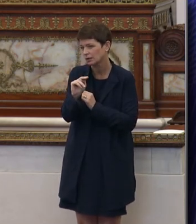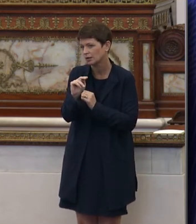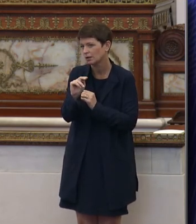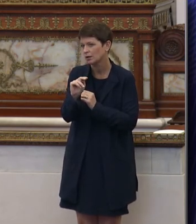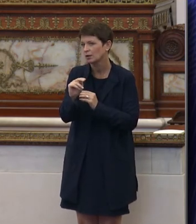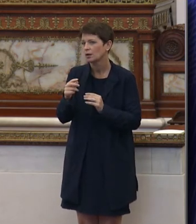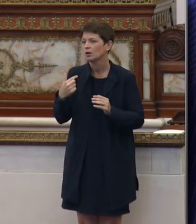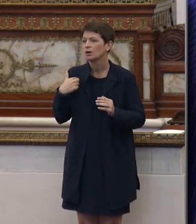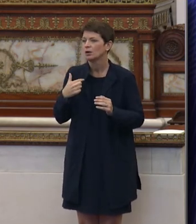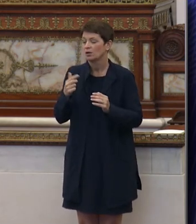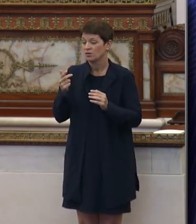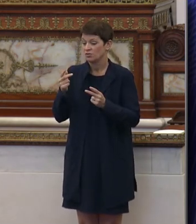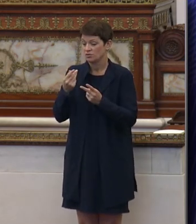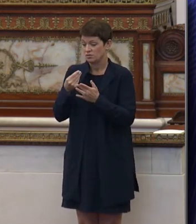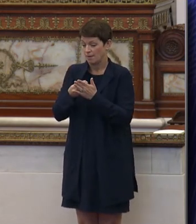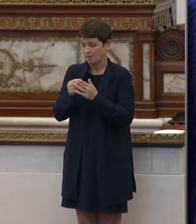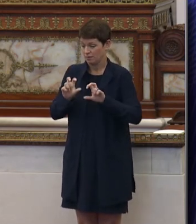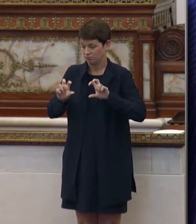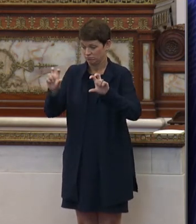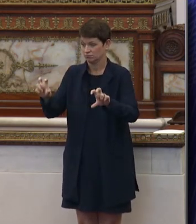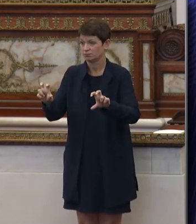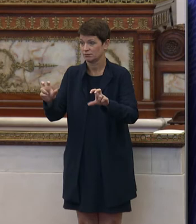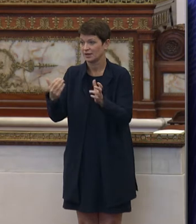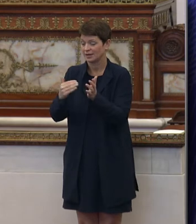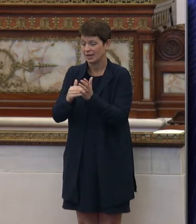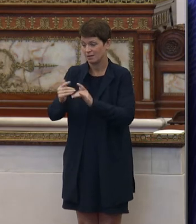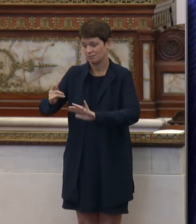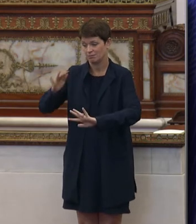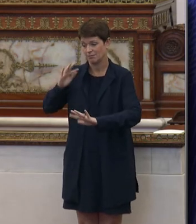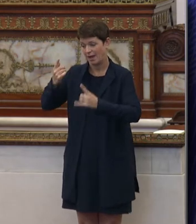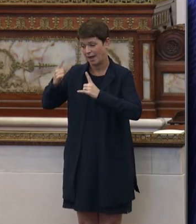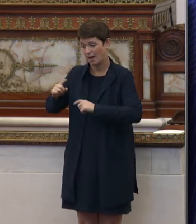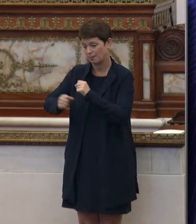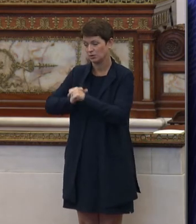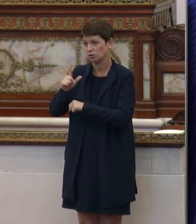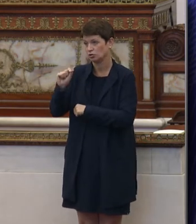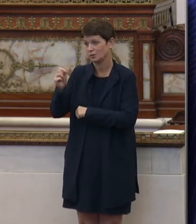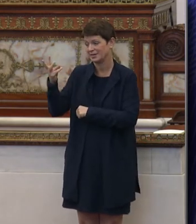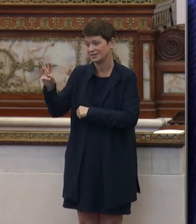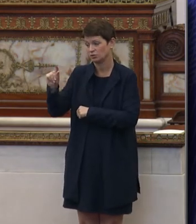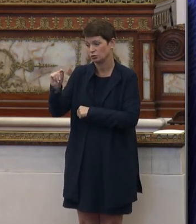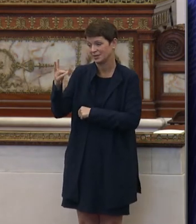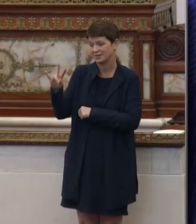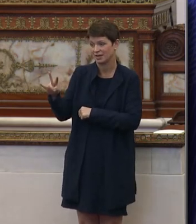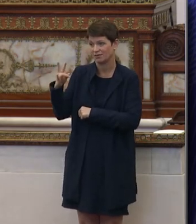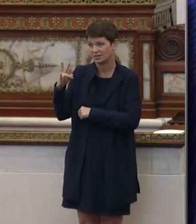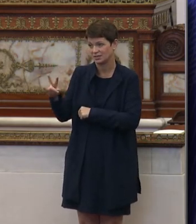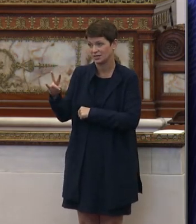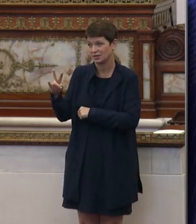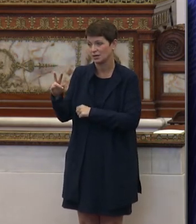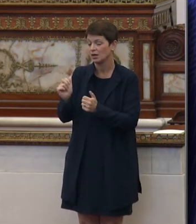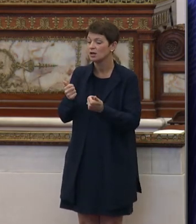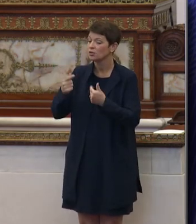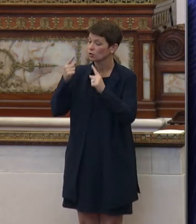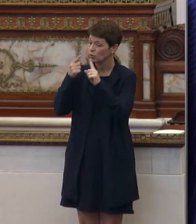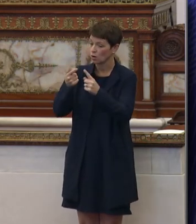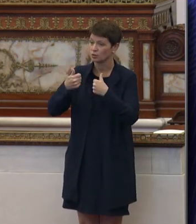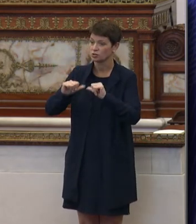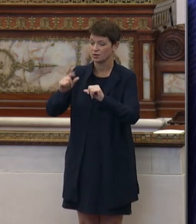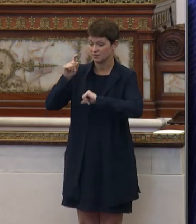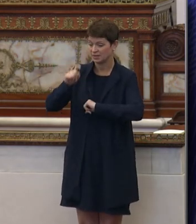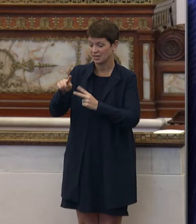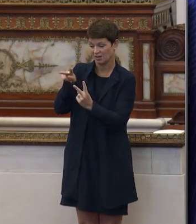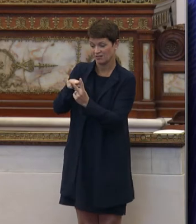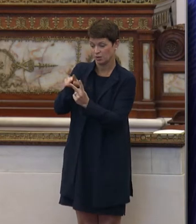So we do, those budgets were made at the, again, back in 2016-17 in an attempt to address the need of